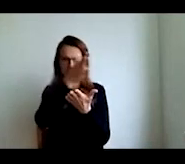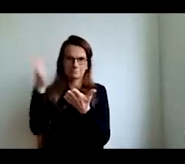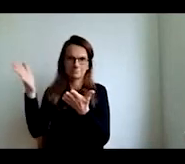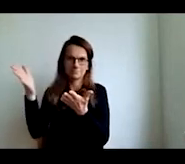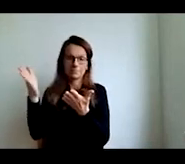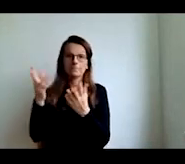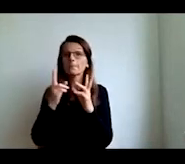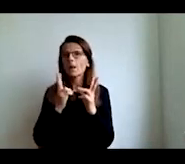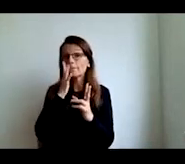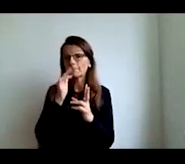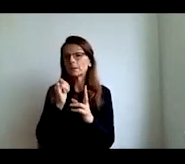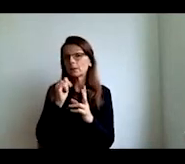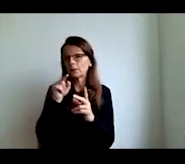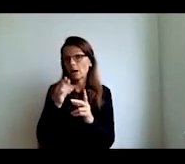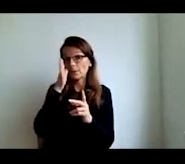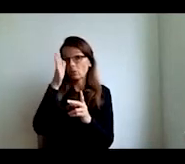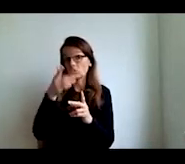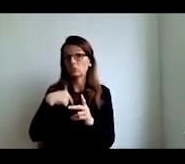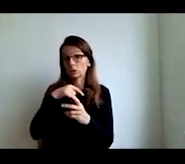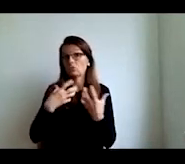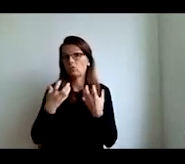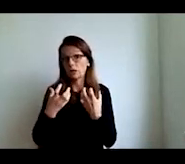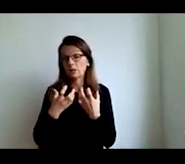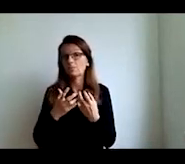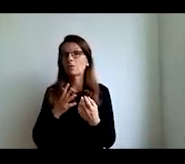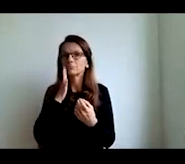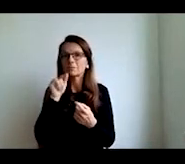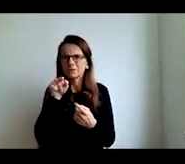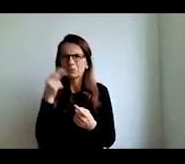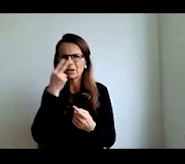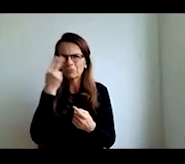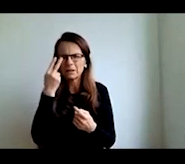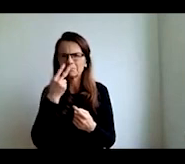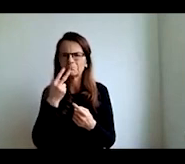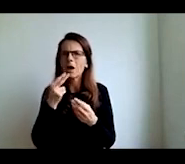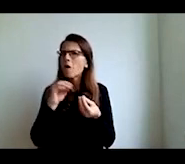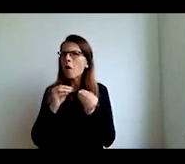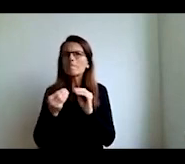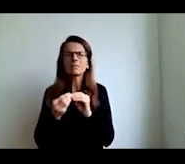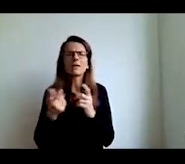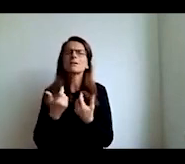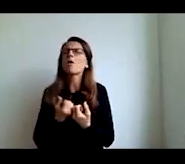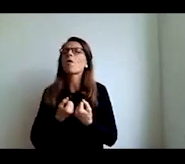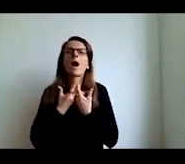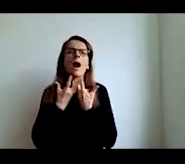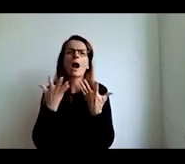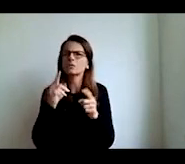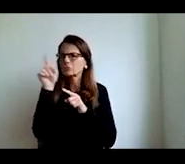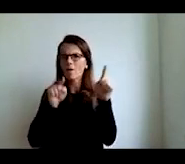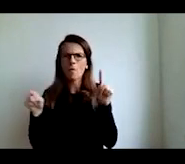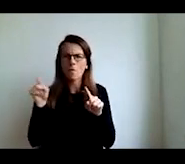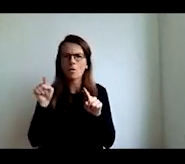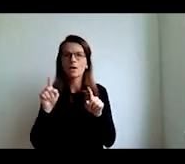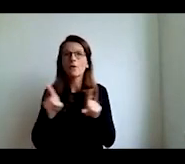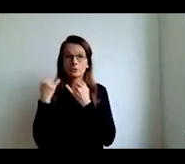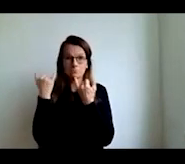the future could be any combination of what i just showed you and the future is likely to look very different in different places